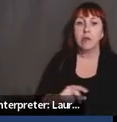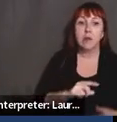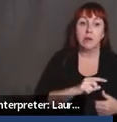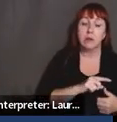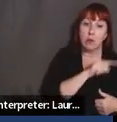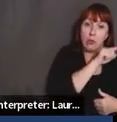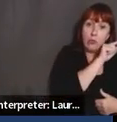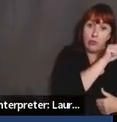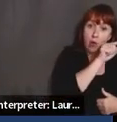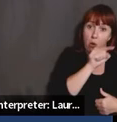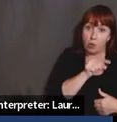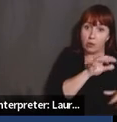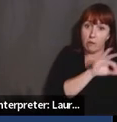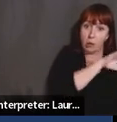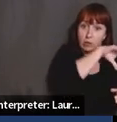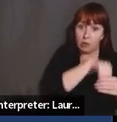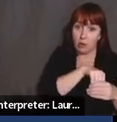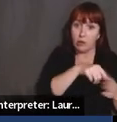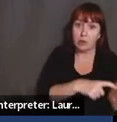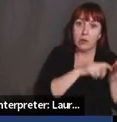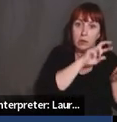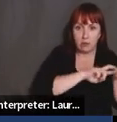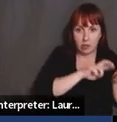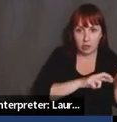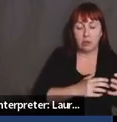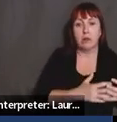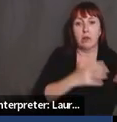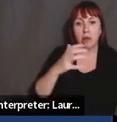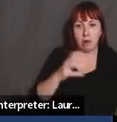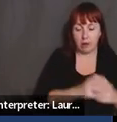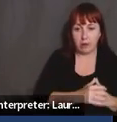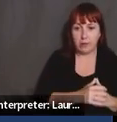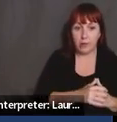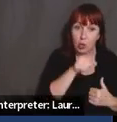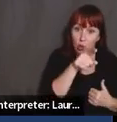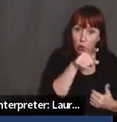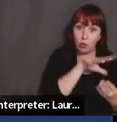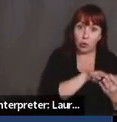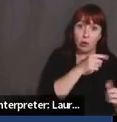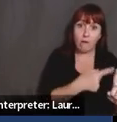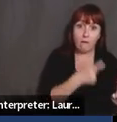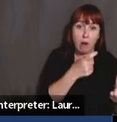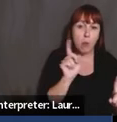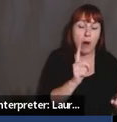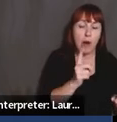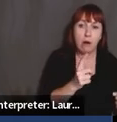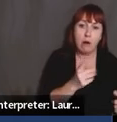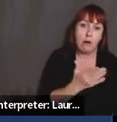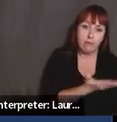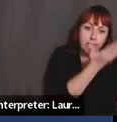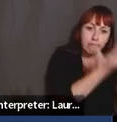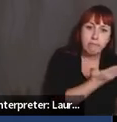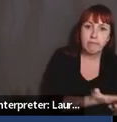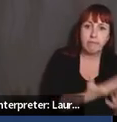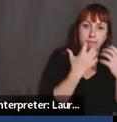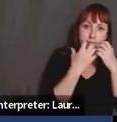you need to do a lot of your research. You need to make sure that you're getting your information from, um, places that are, are, um,